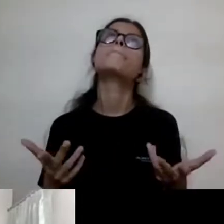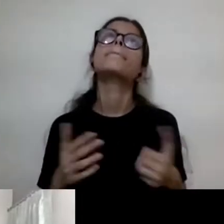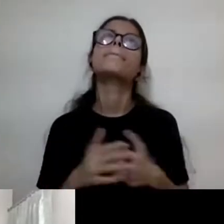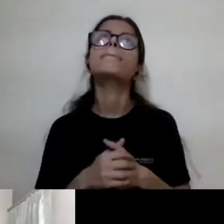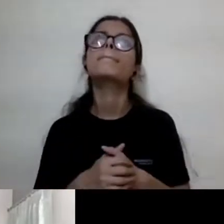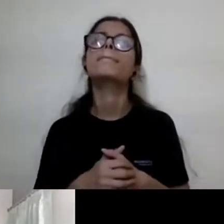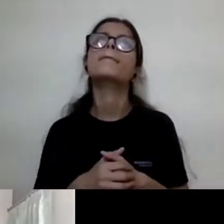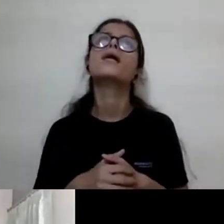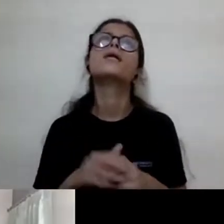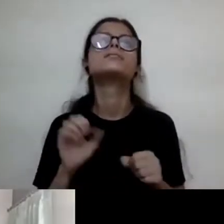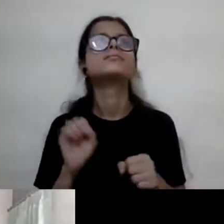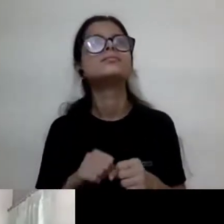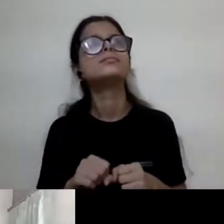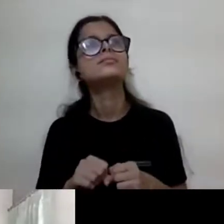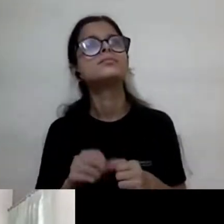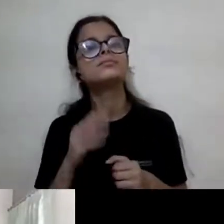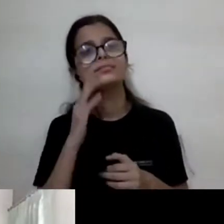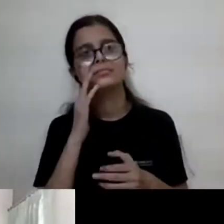yeah, so, uh,